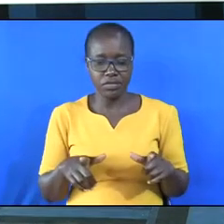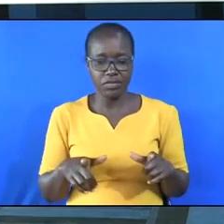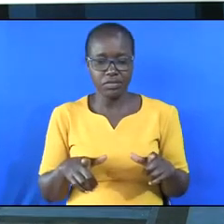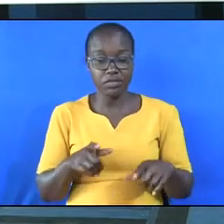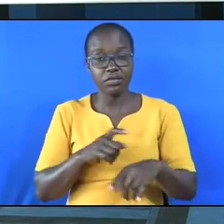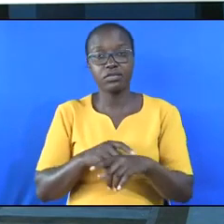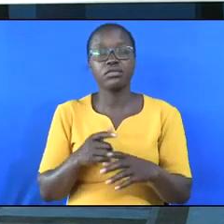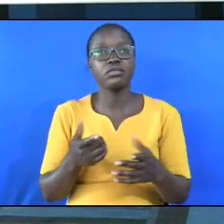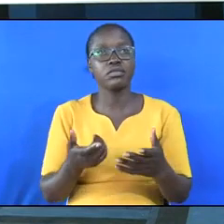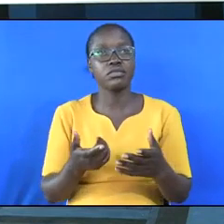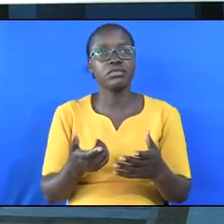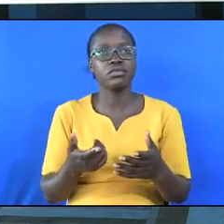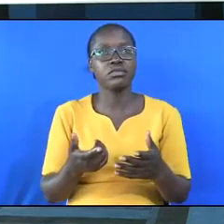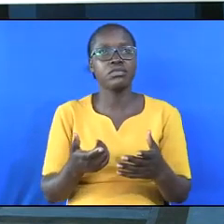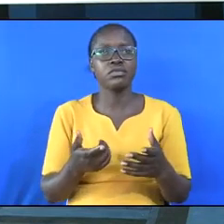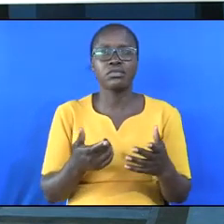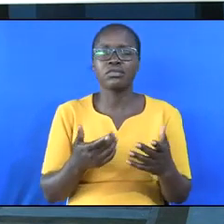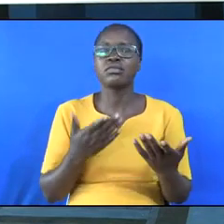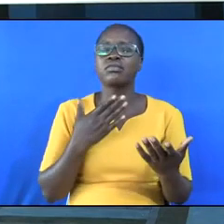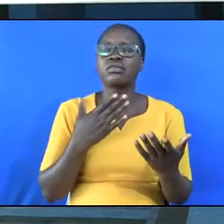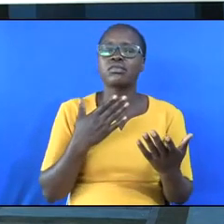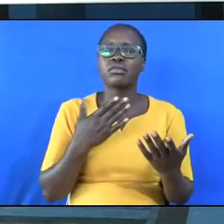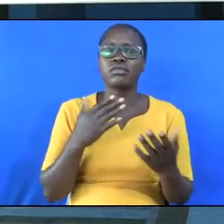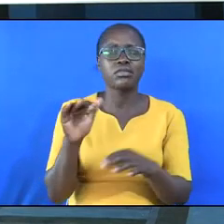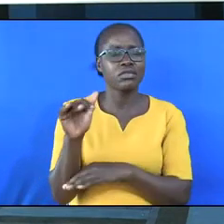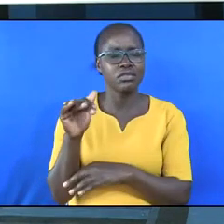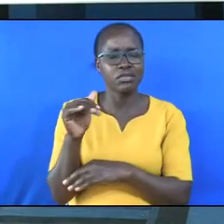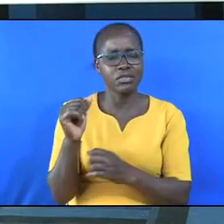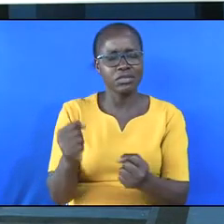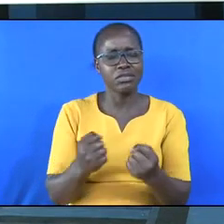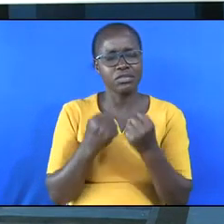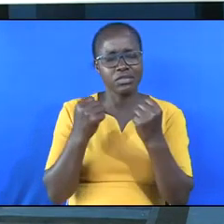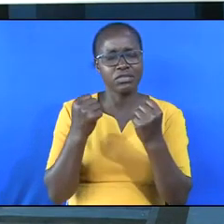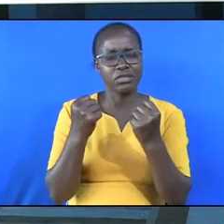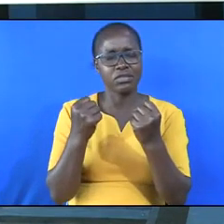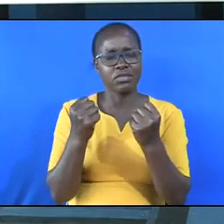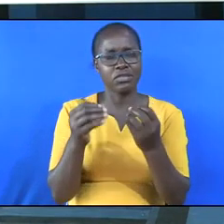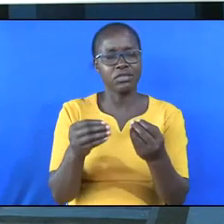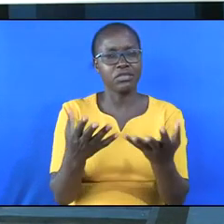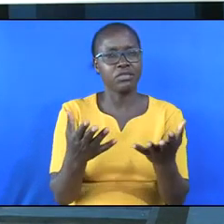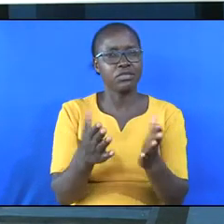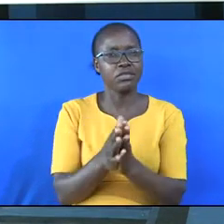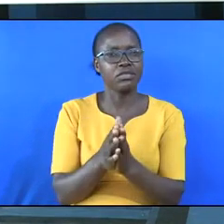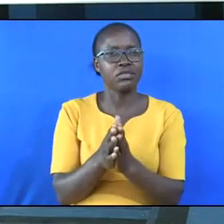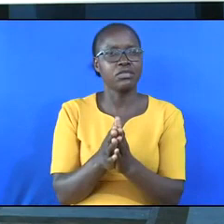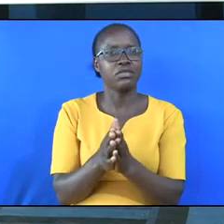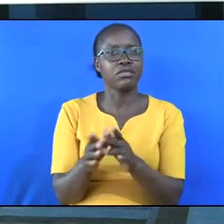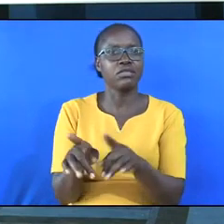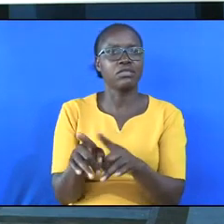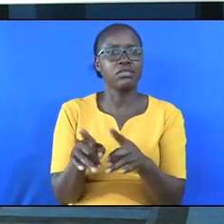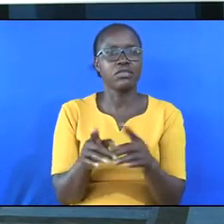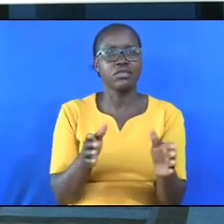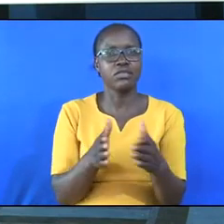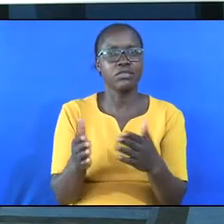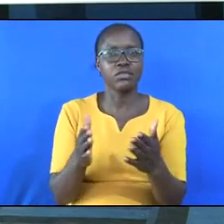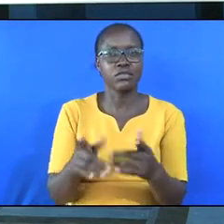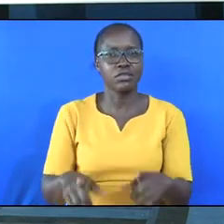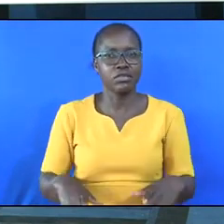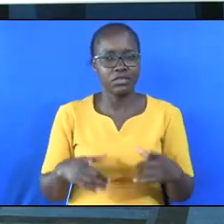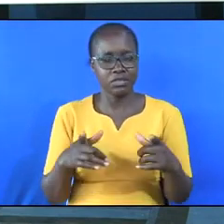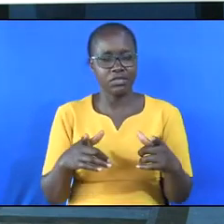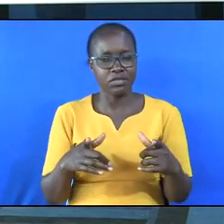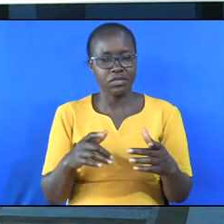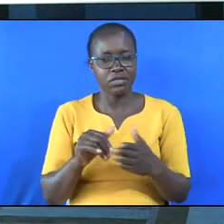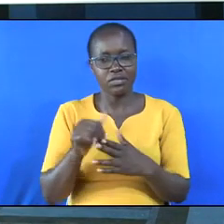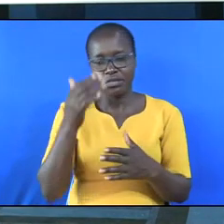And when he does he will give you new strength. He will give you new vitality and give you a good quality of life. That's